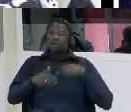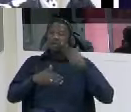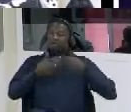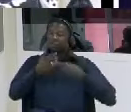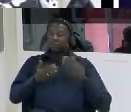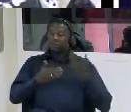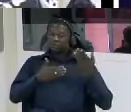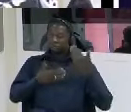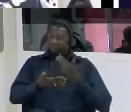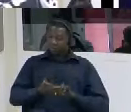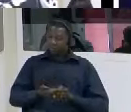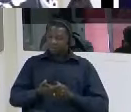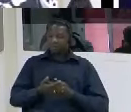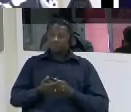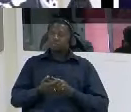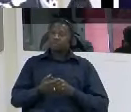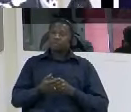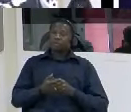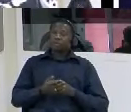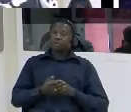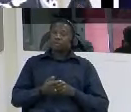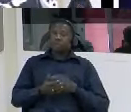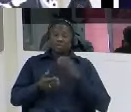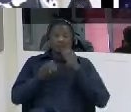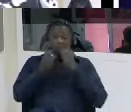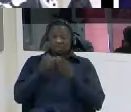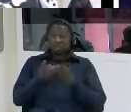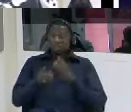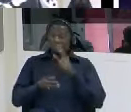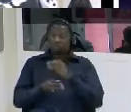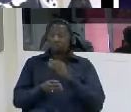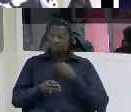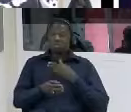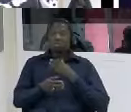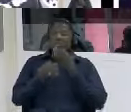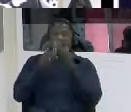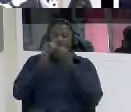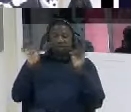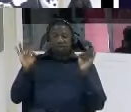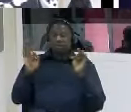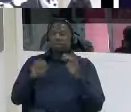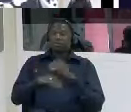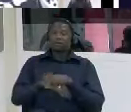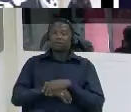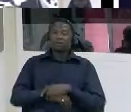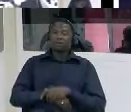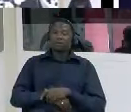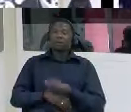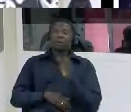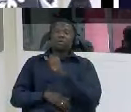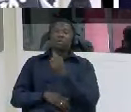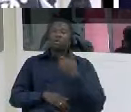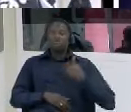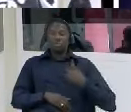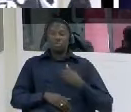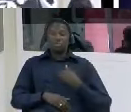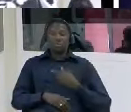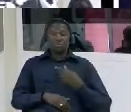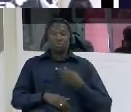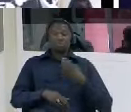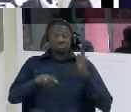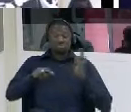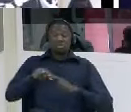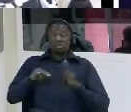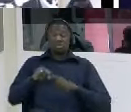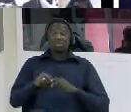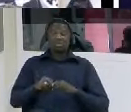yeah everything was done i was acute and discharged and other people were convicted and